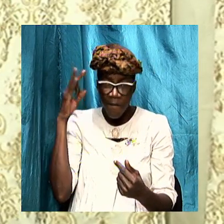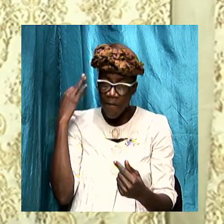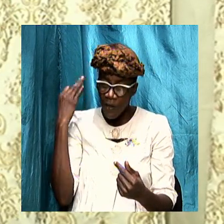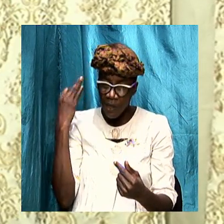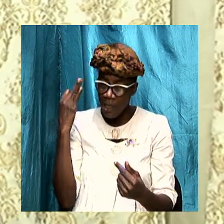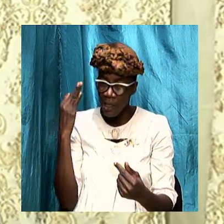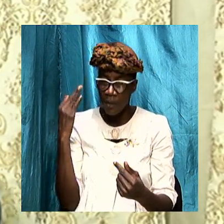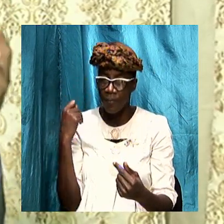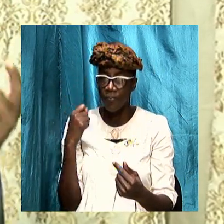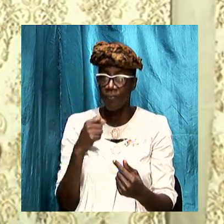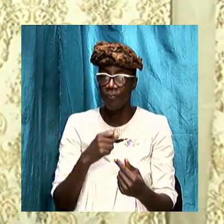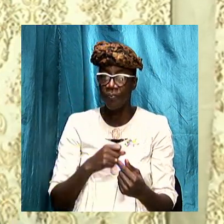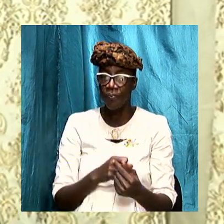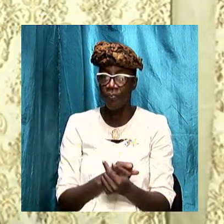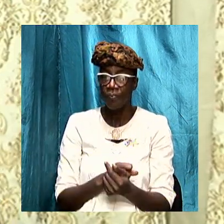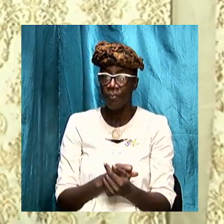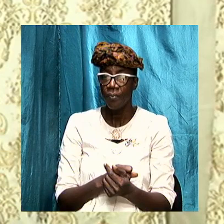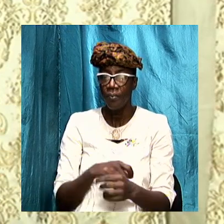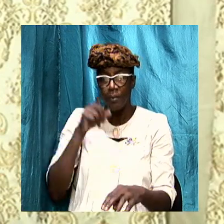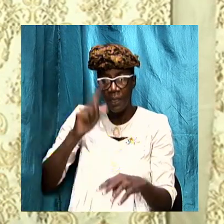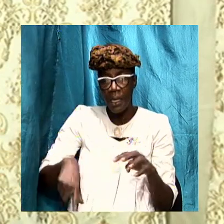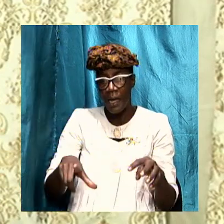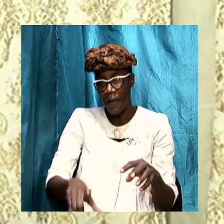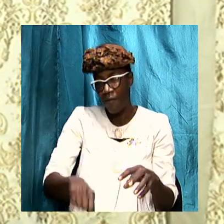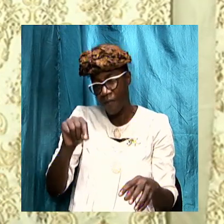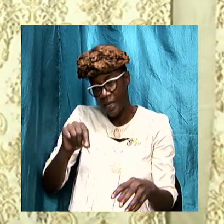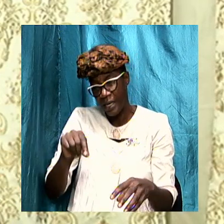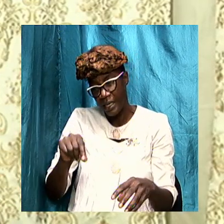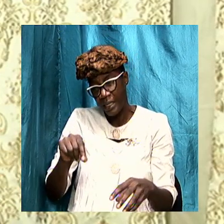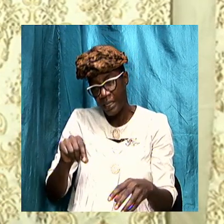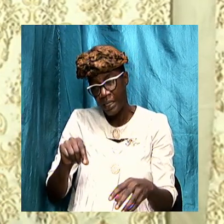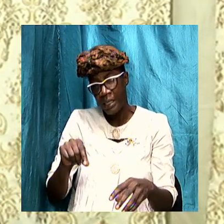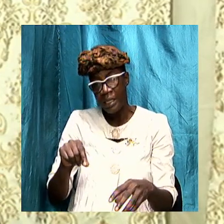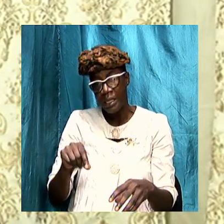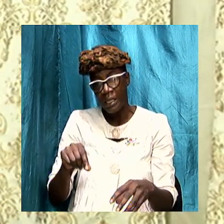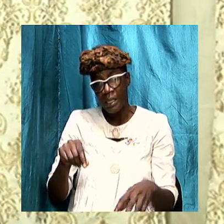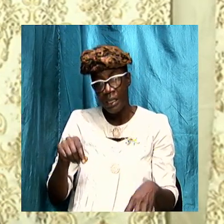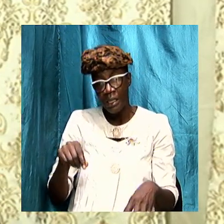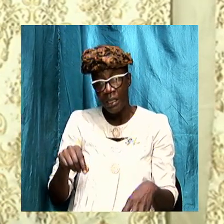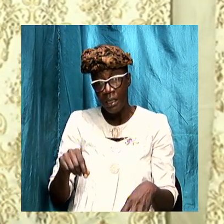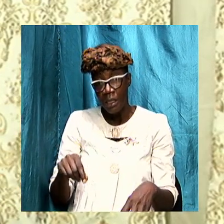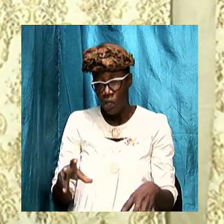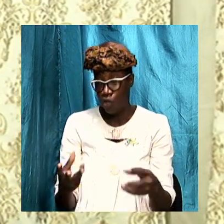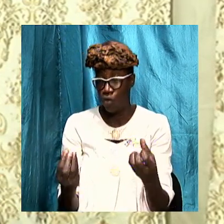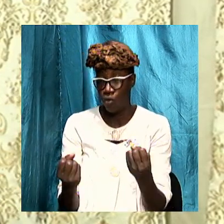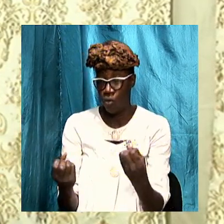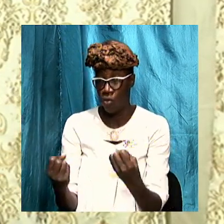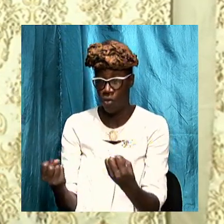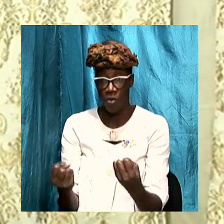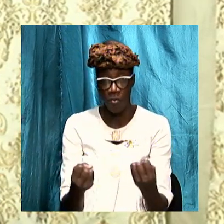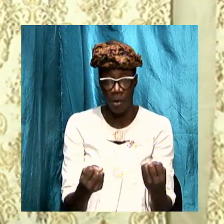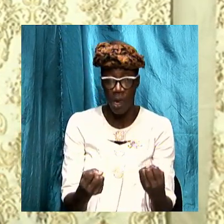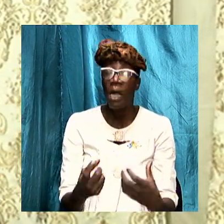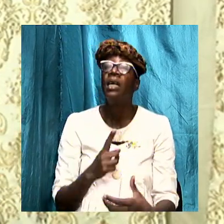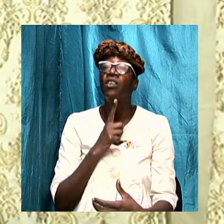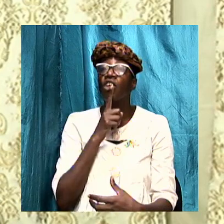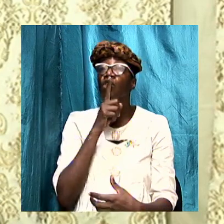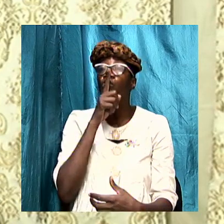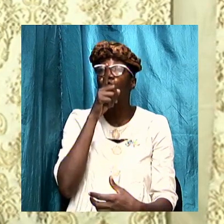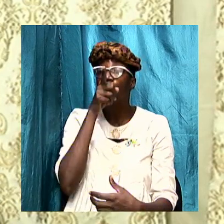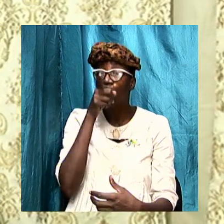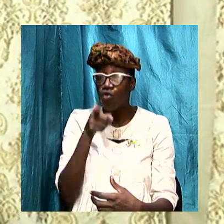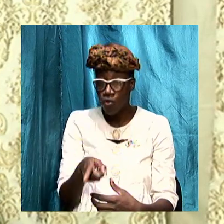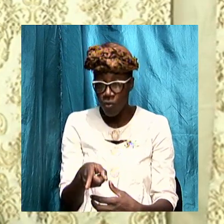I don't know I can't find a term to describe it but brethren it is a fact that is